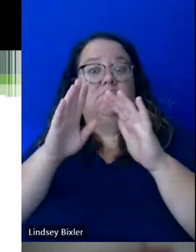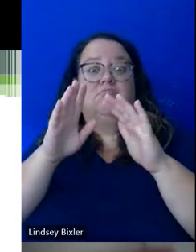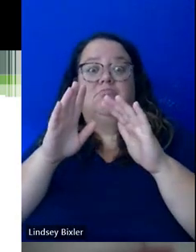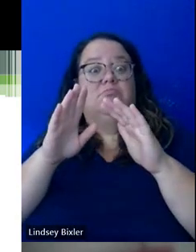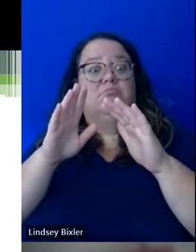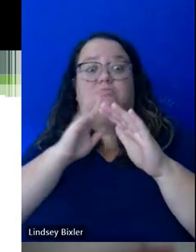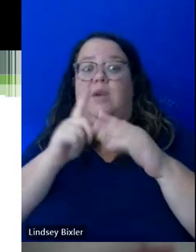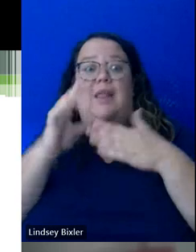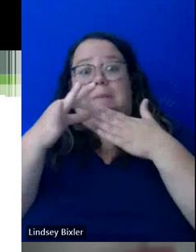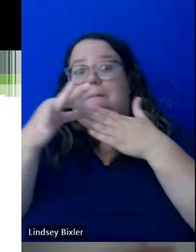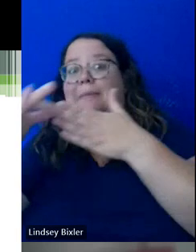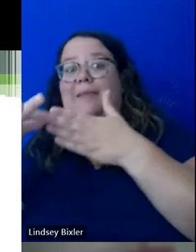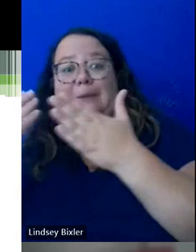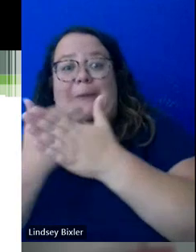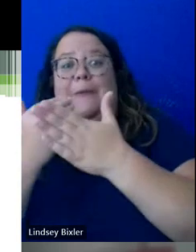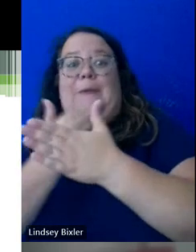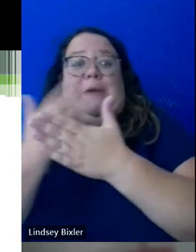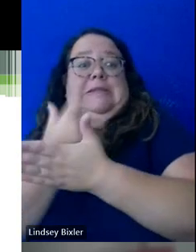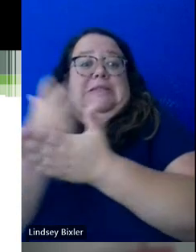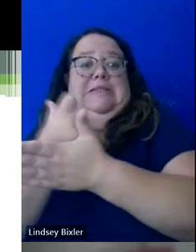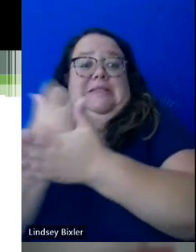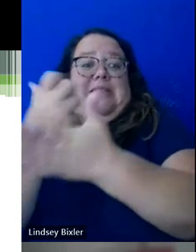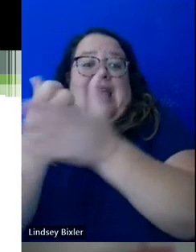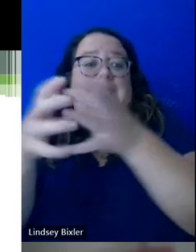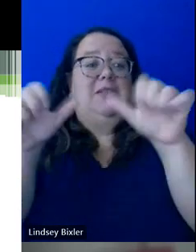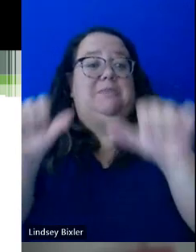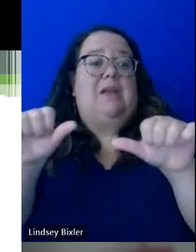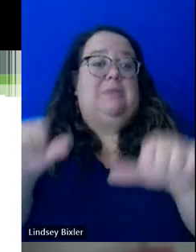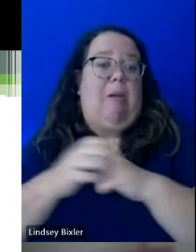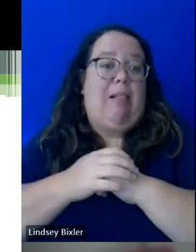into all sorts of places, and we try to utilize it as much as we can there.